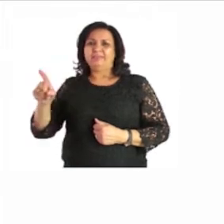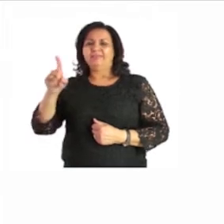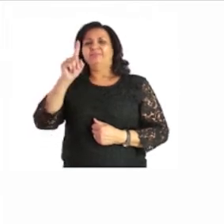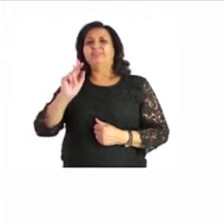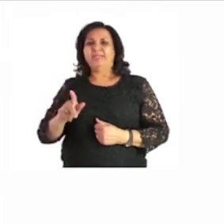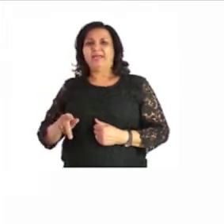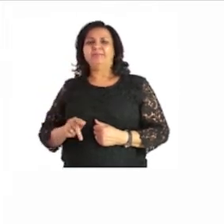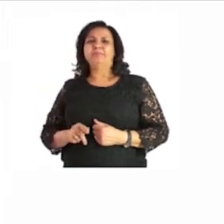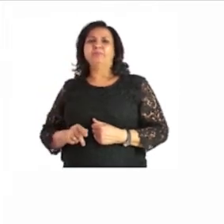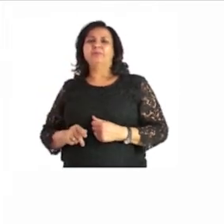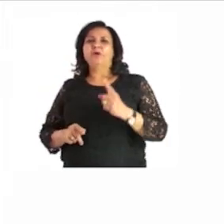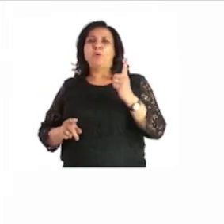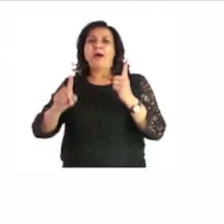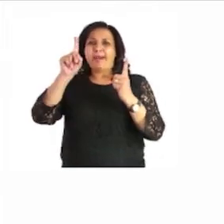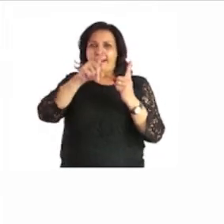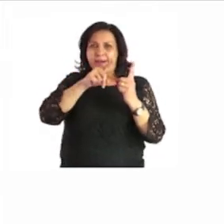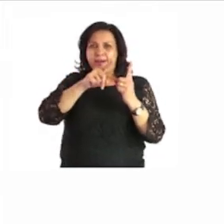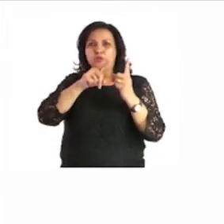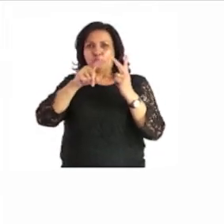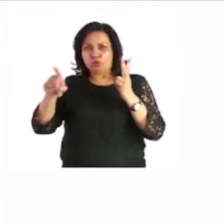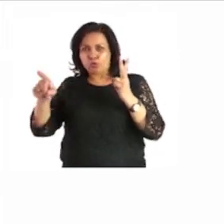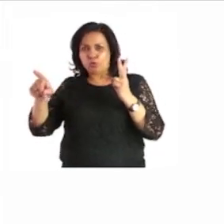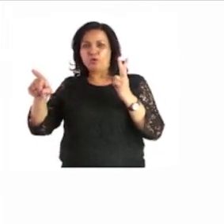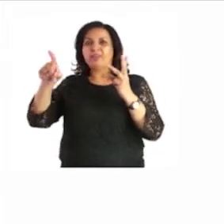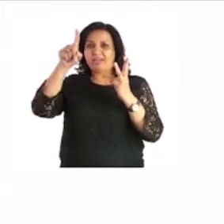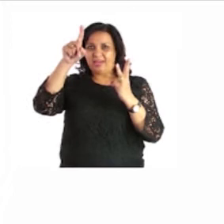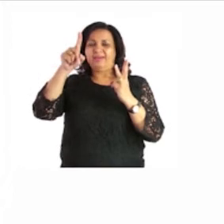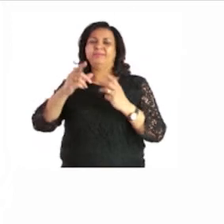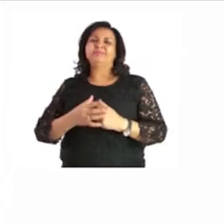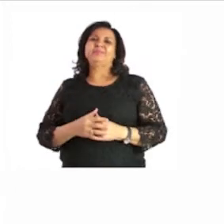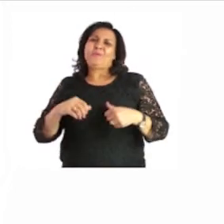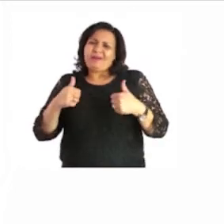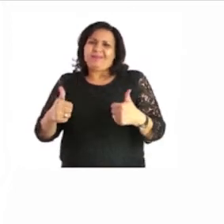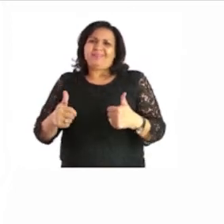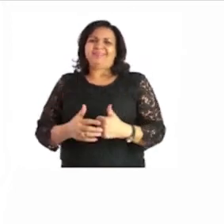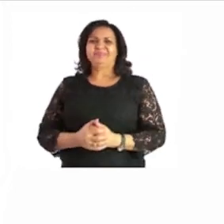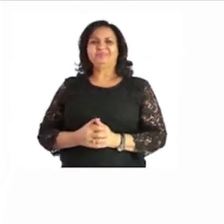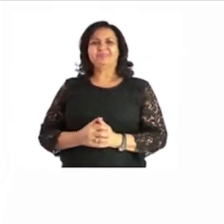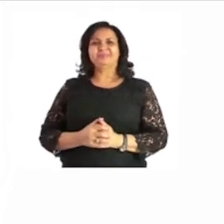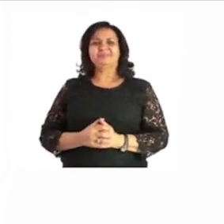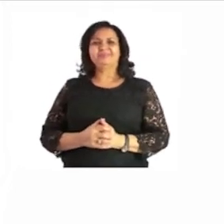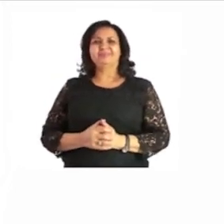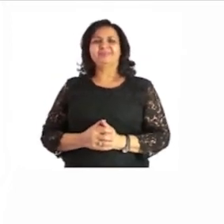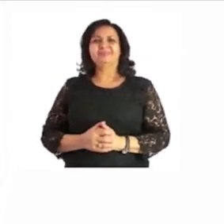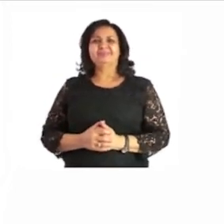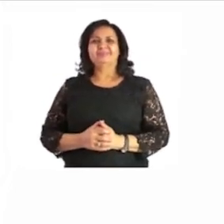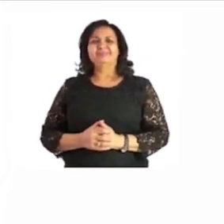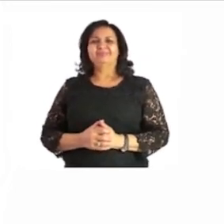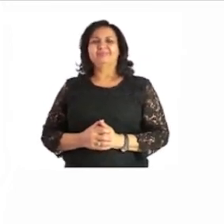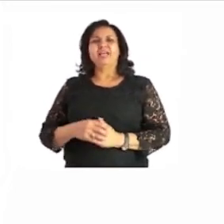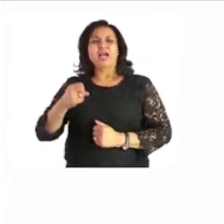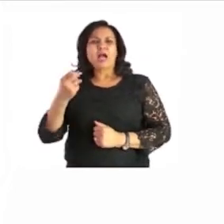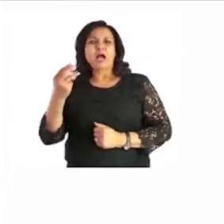one two three only three sides well done now we're going to count